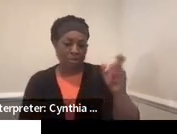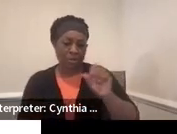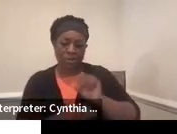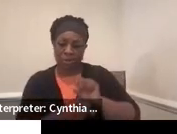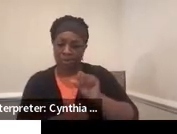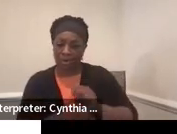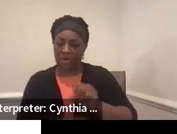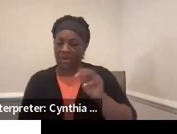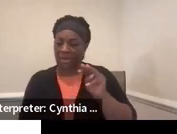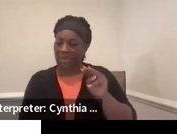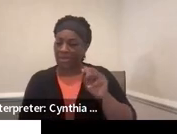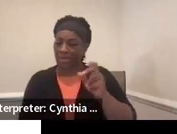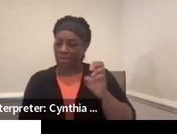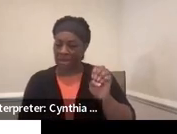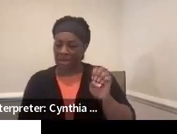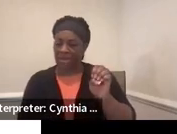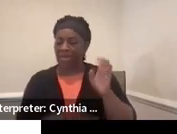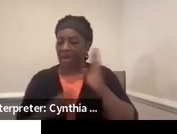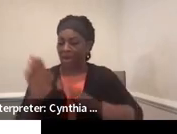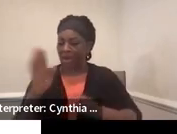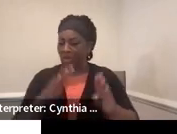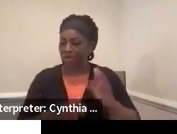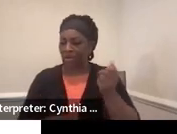be employed in a pet store or on a farm.